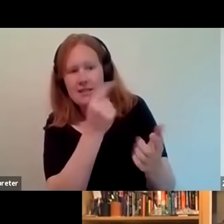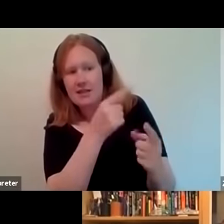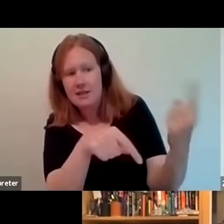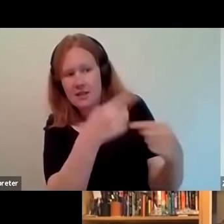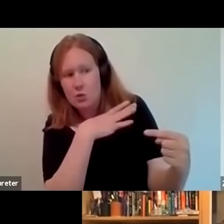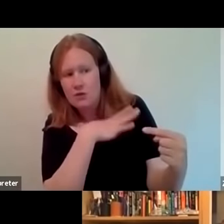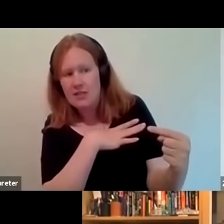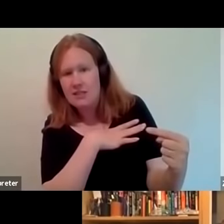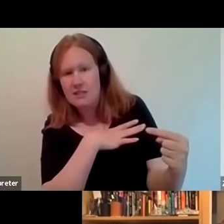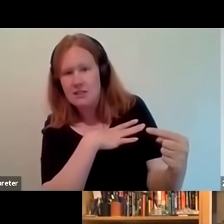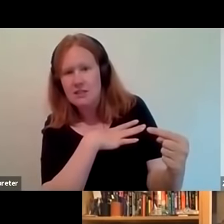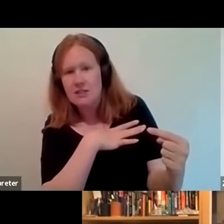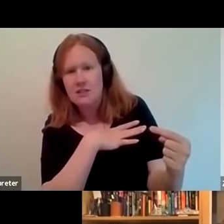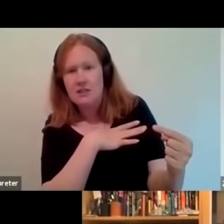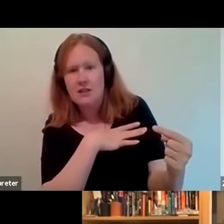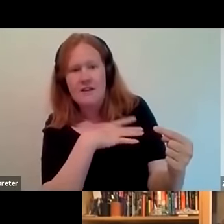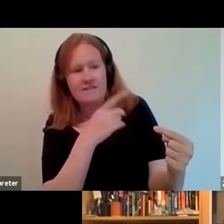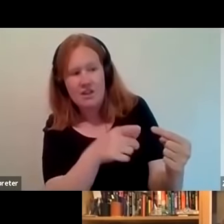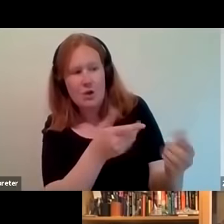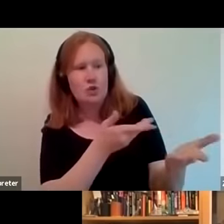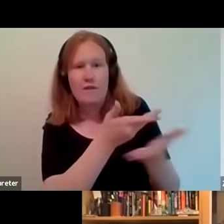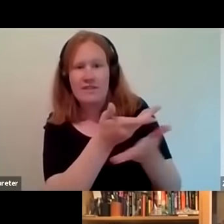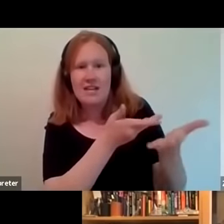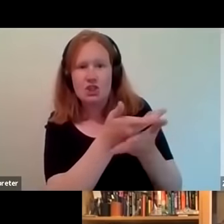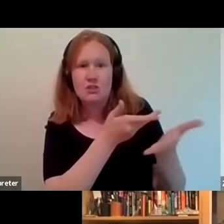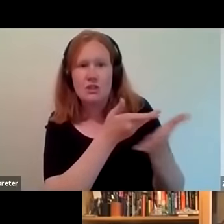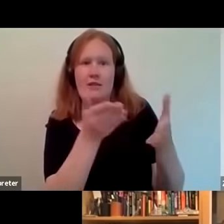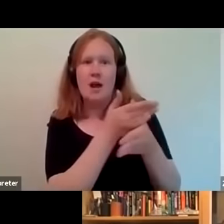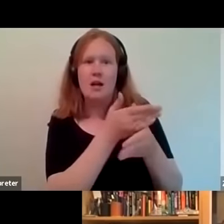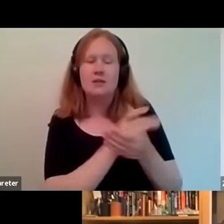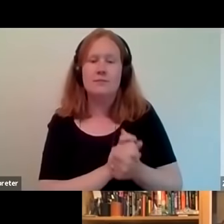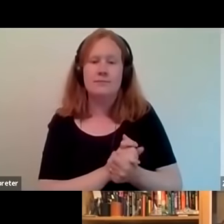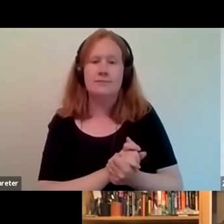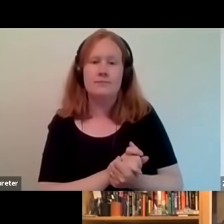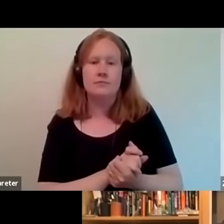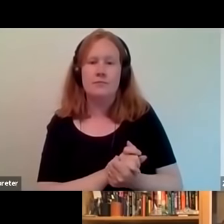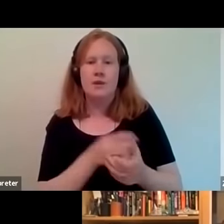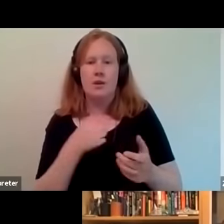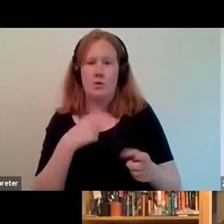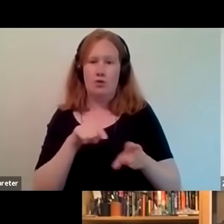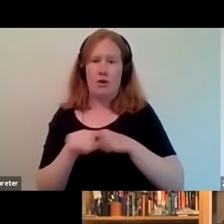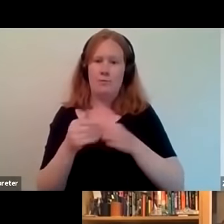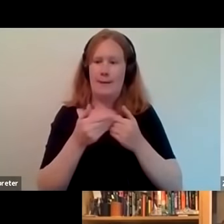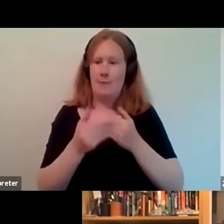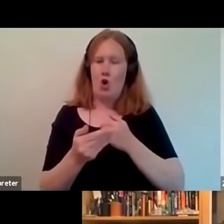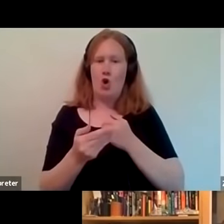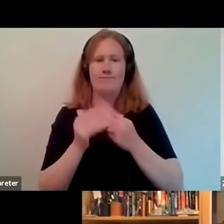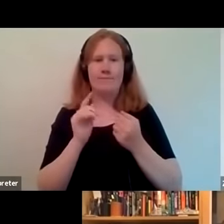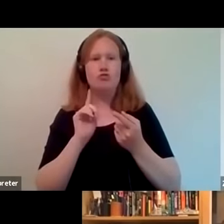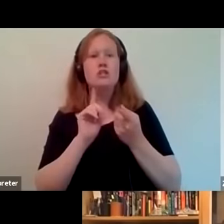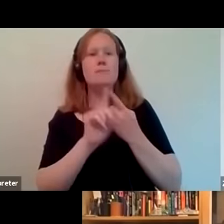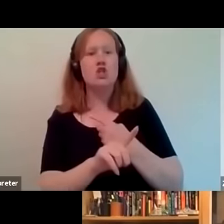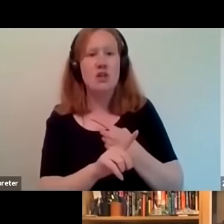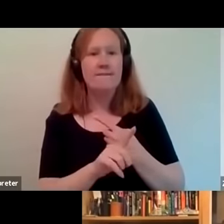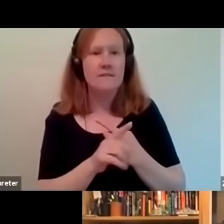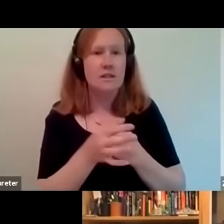broker some of those and those conversations that you need at the beginning so we're trying to be much more responsive as a funder to